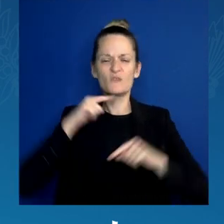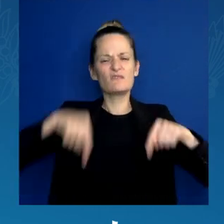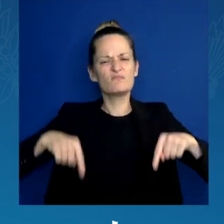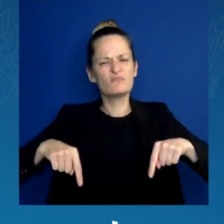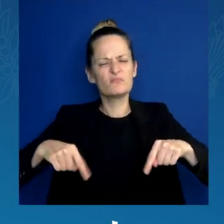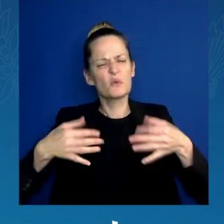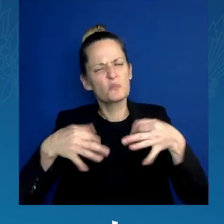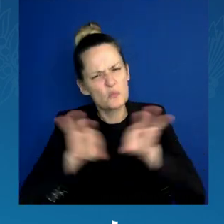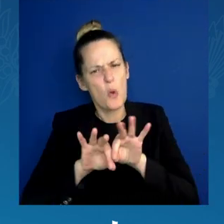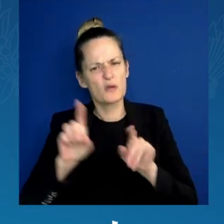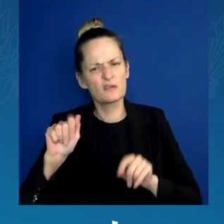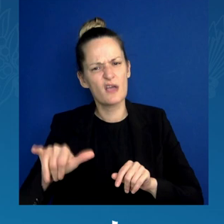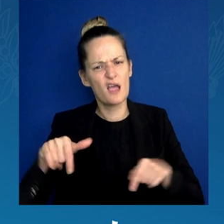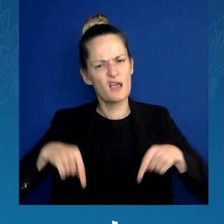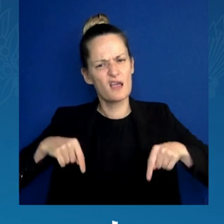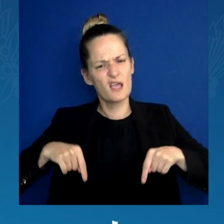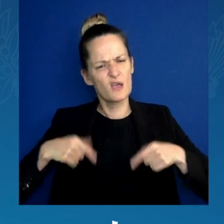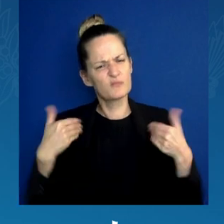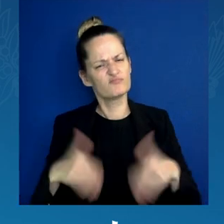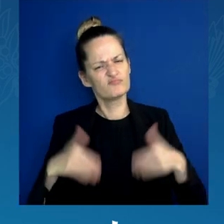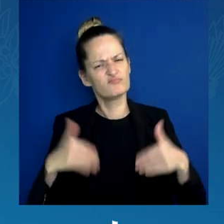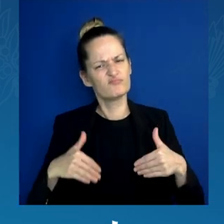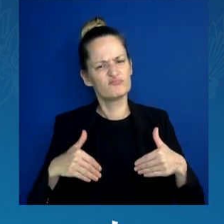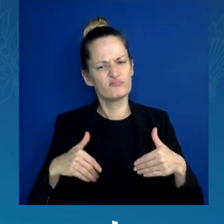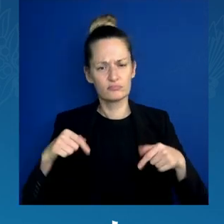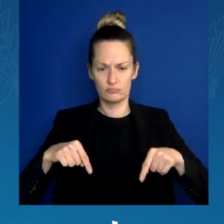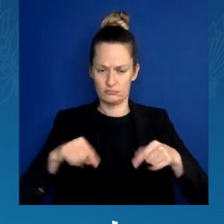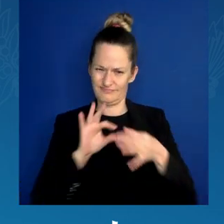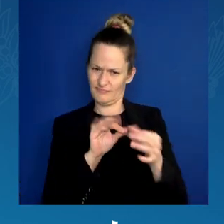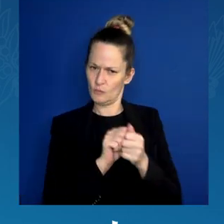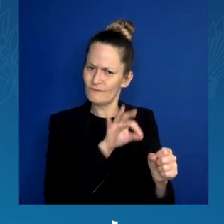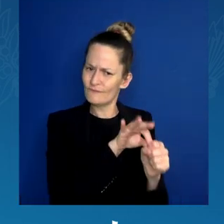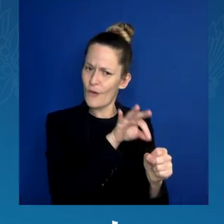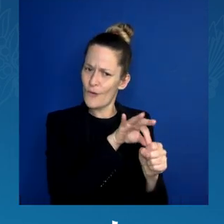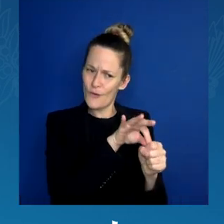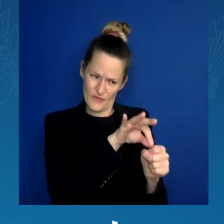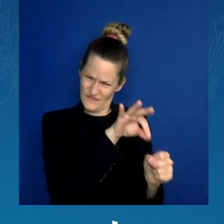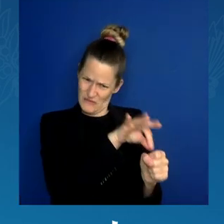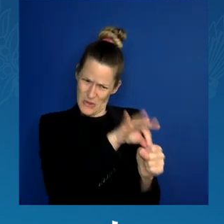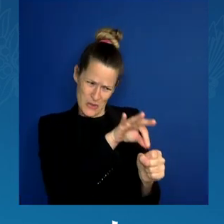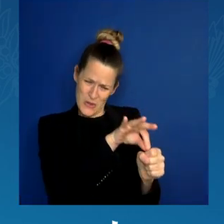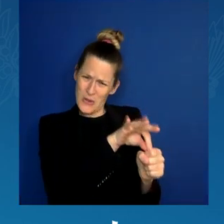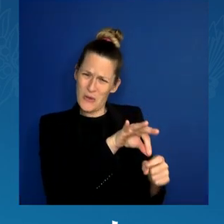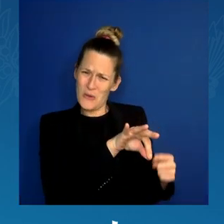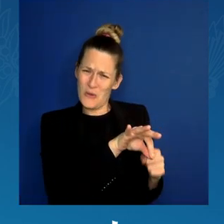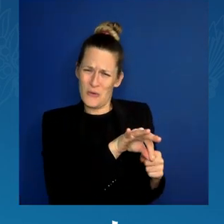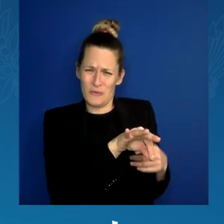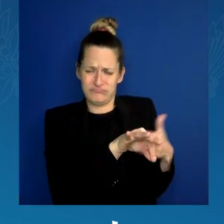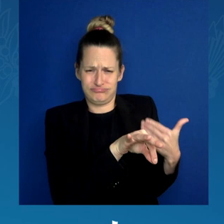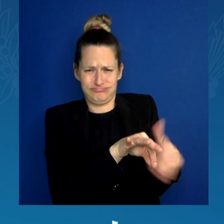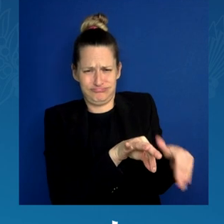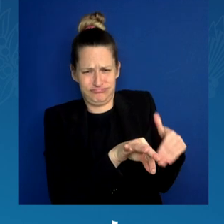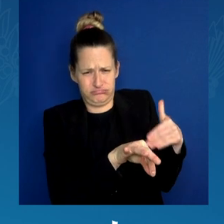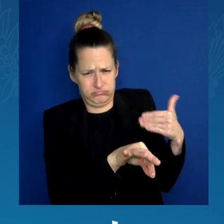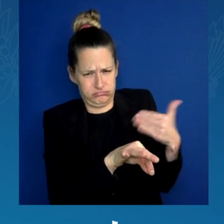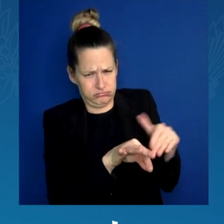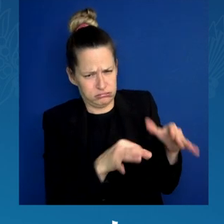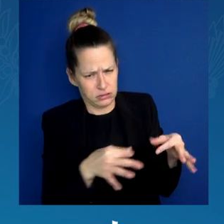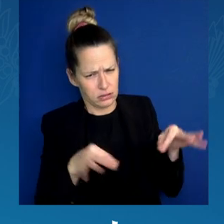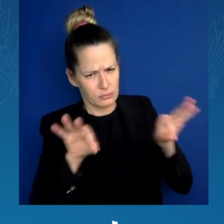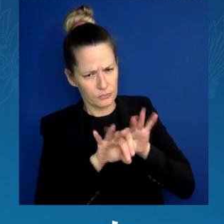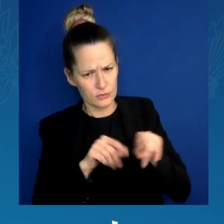Voting is so important. And in fact, voting in Michigan is of national significance.